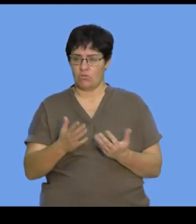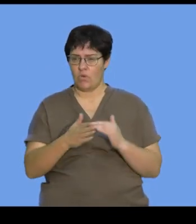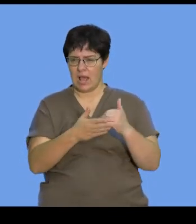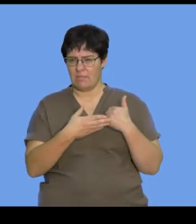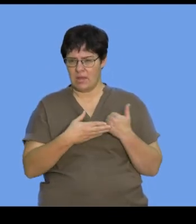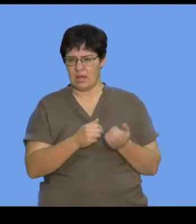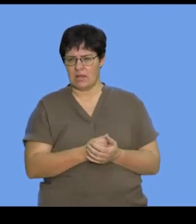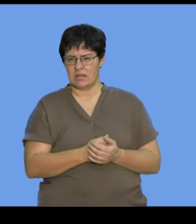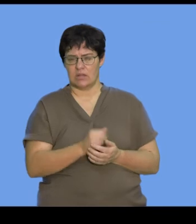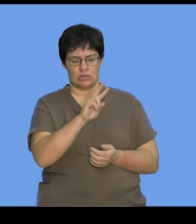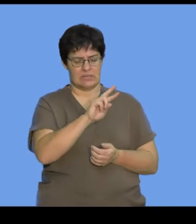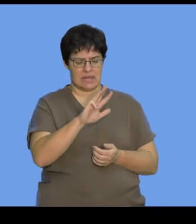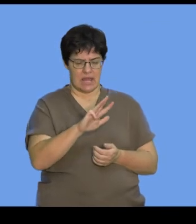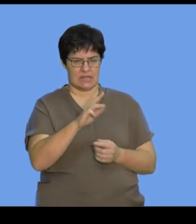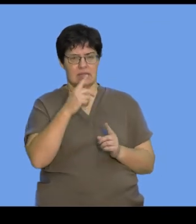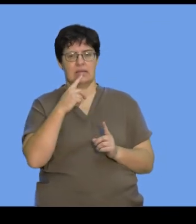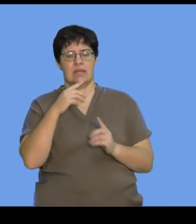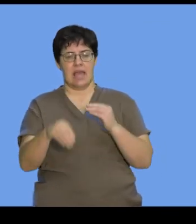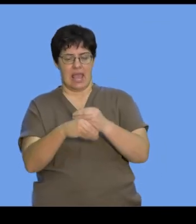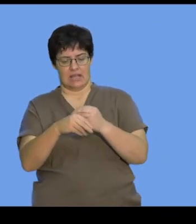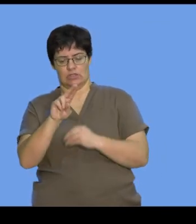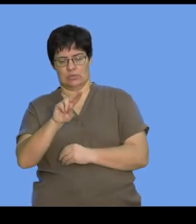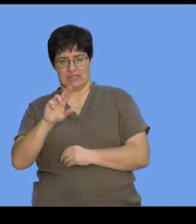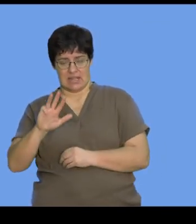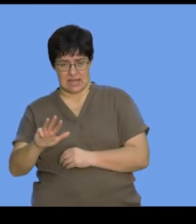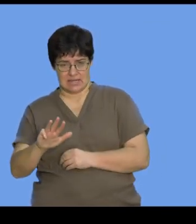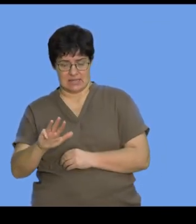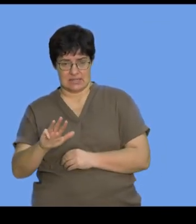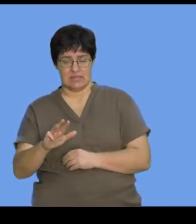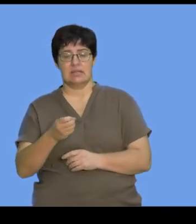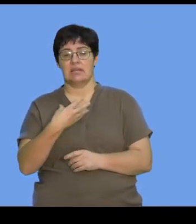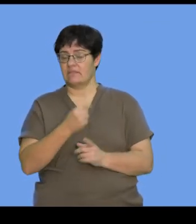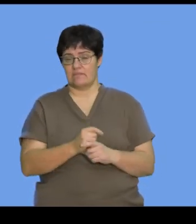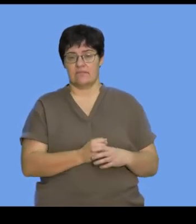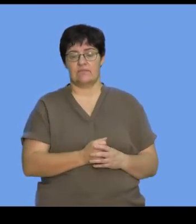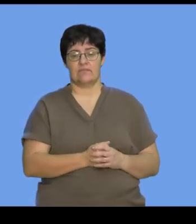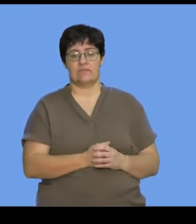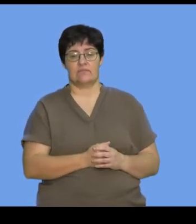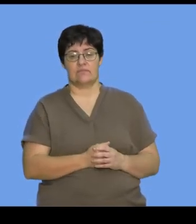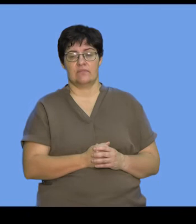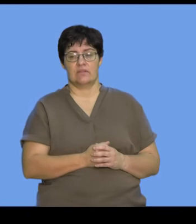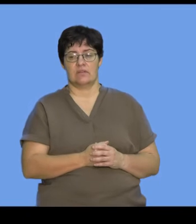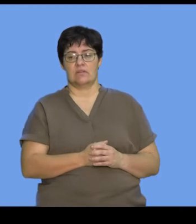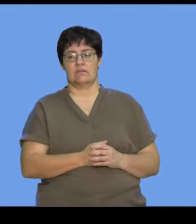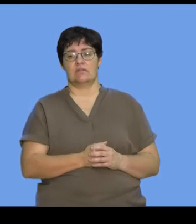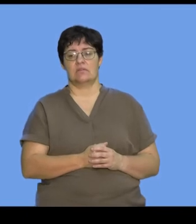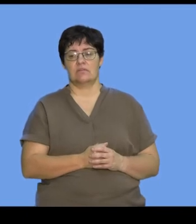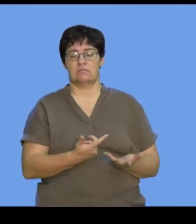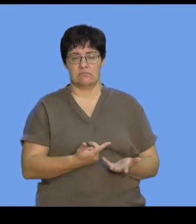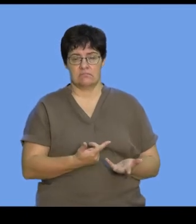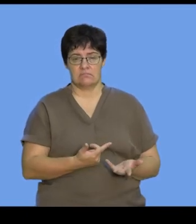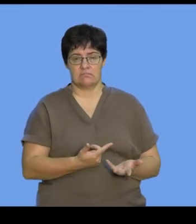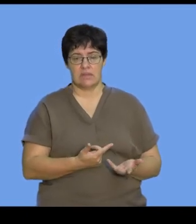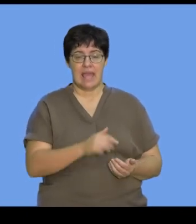here, if we can add these up. So, 29 plus 29 would give you the total percentage of what adenine